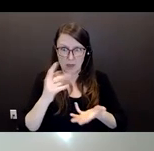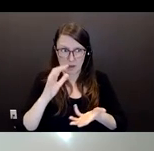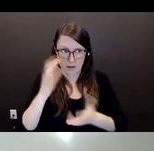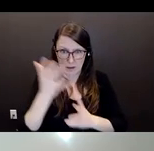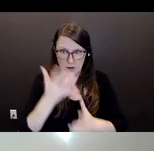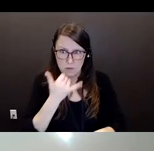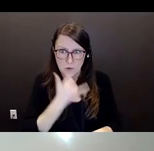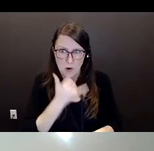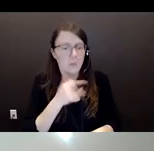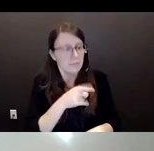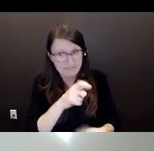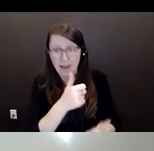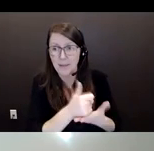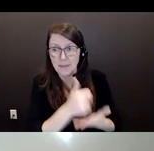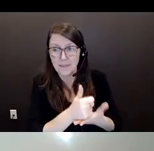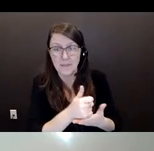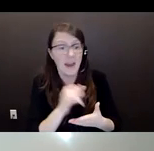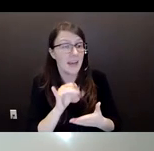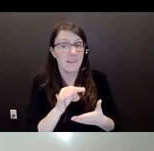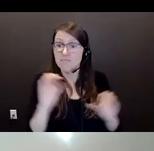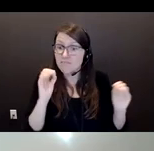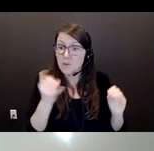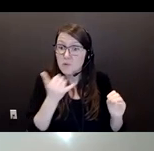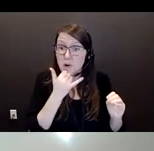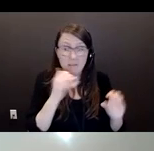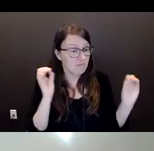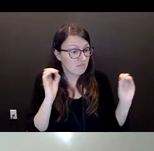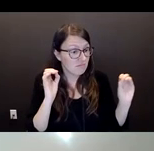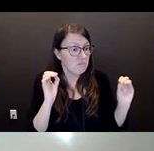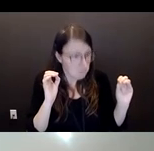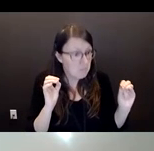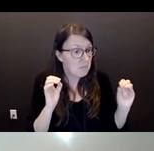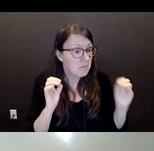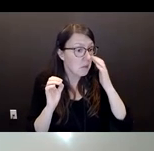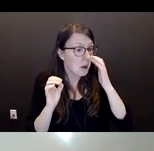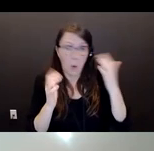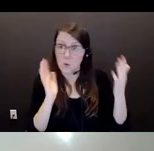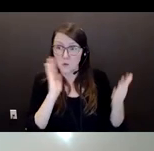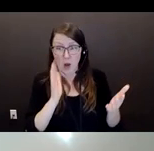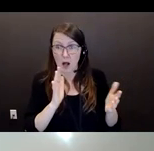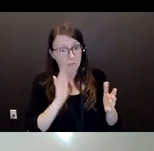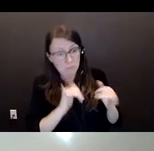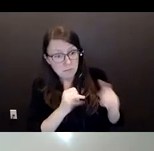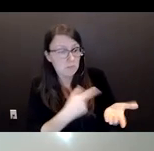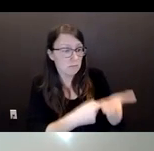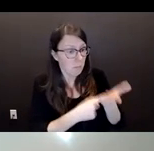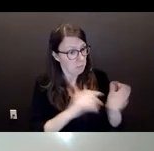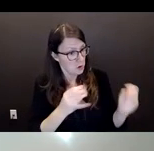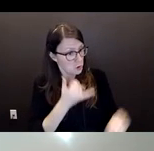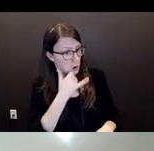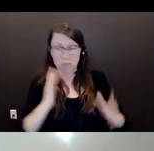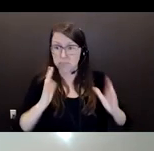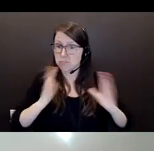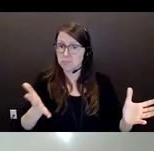if there isn't anything wrong, then you're going to, the truth will always come out. So there's nothing to